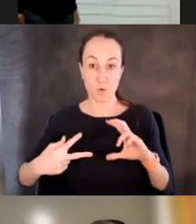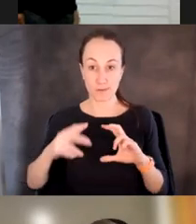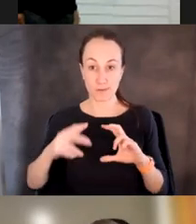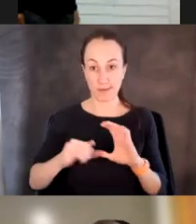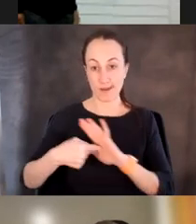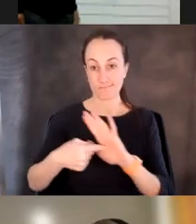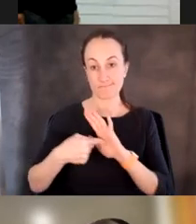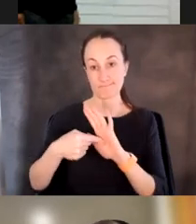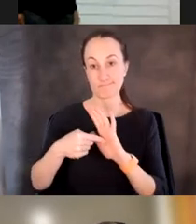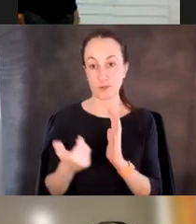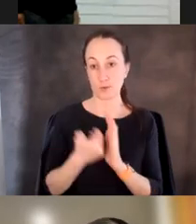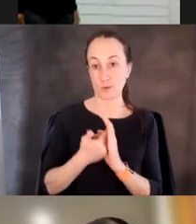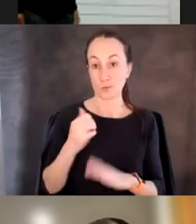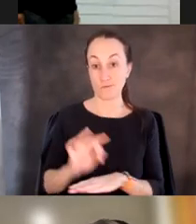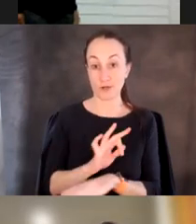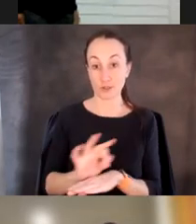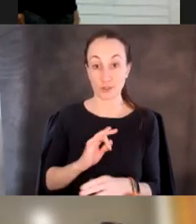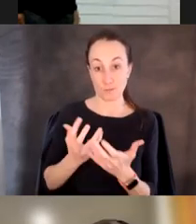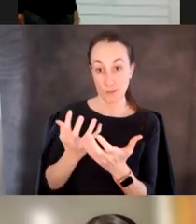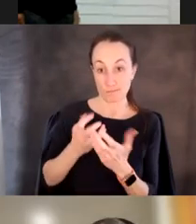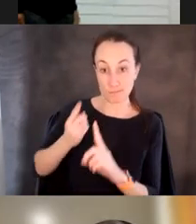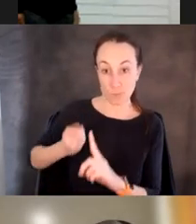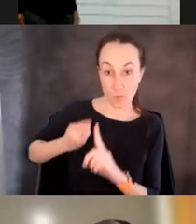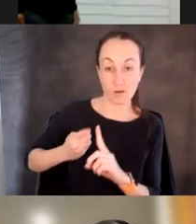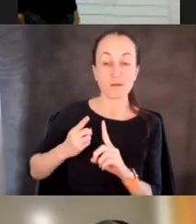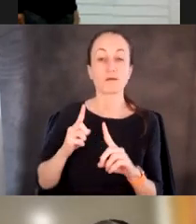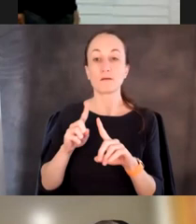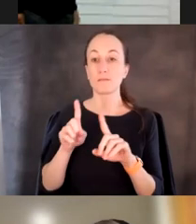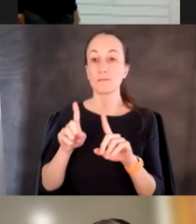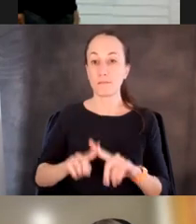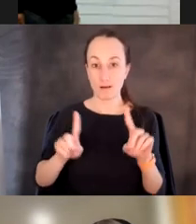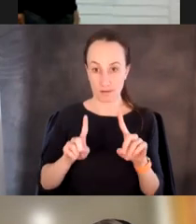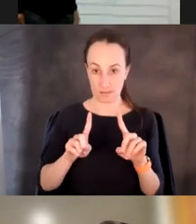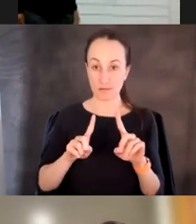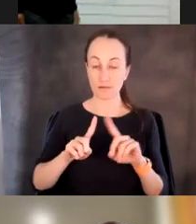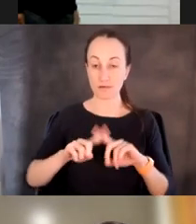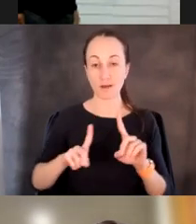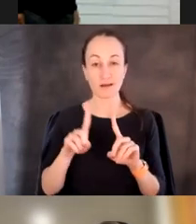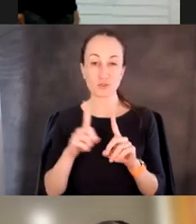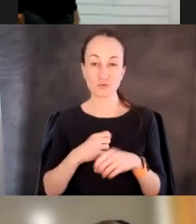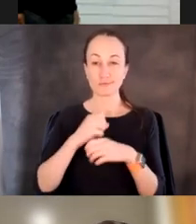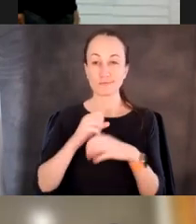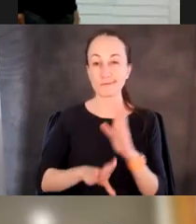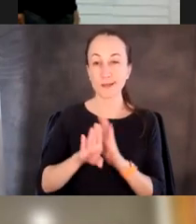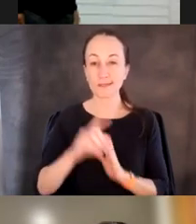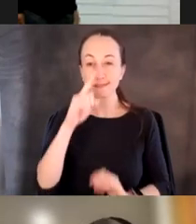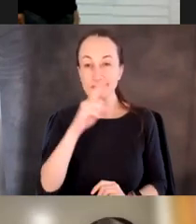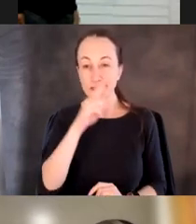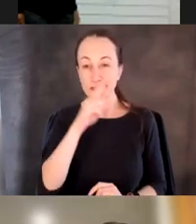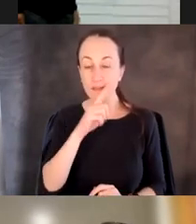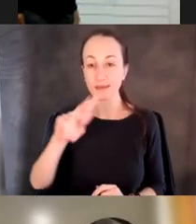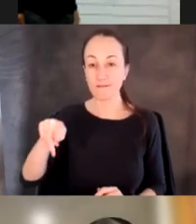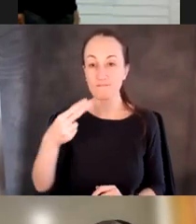exhibits a new function that we desire, but also to produce a synthetic phylogeny that tells us, gives us some